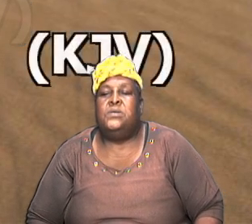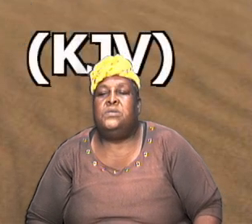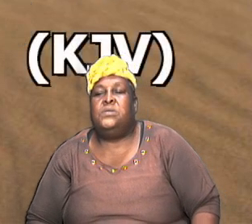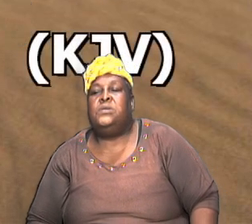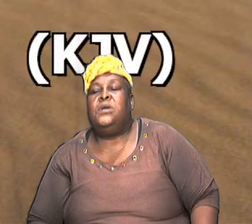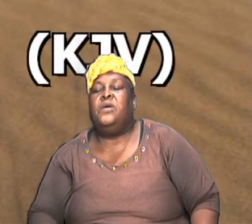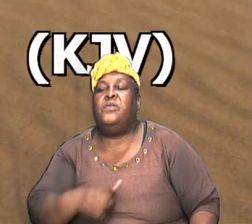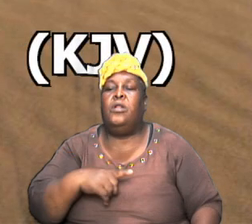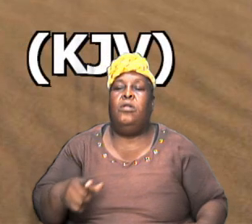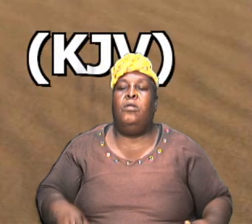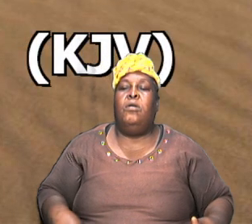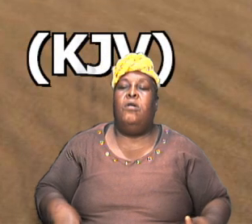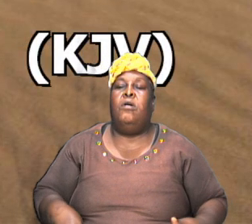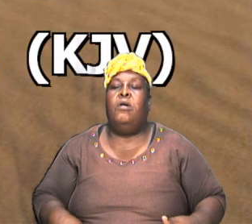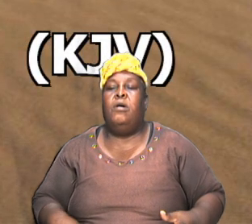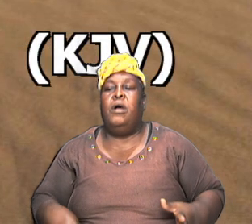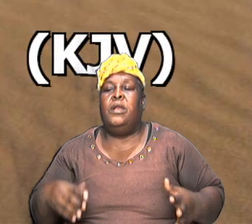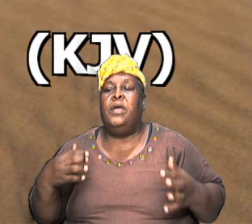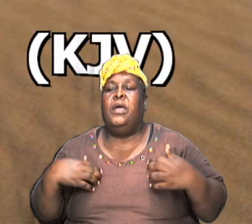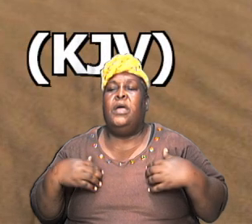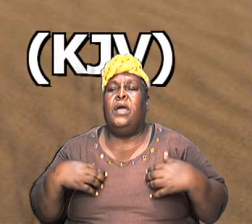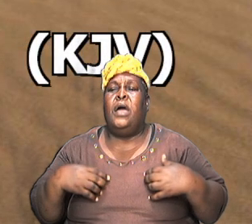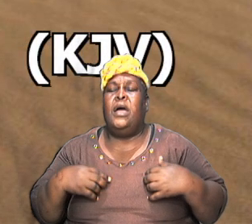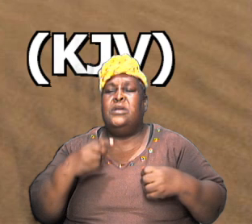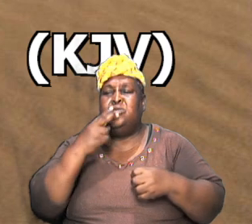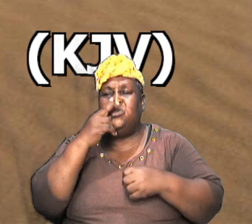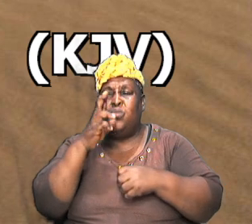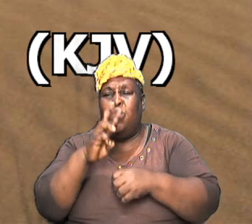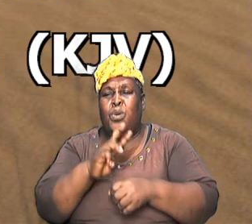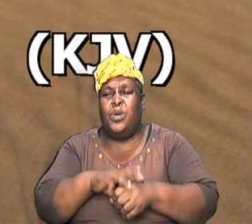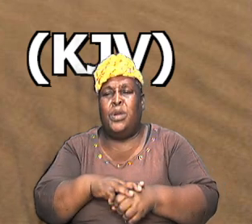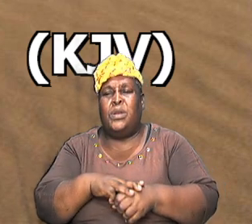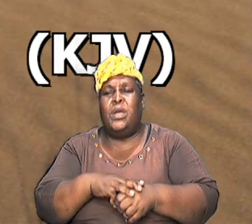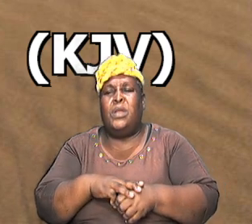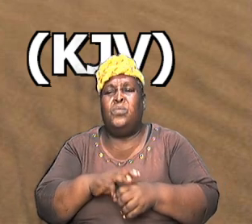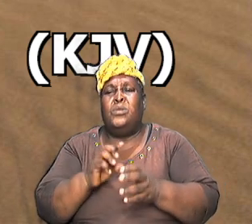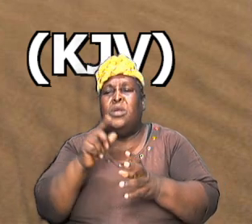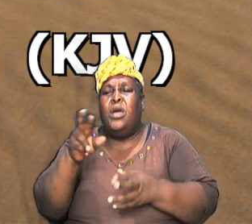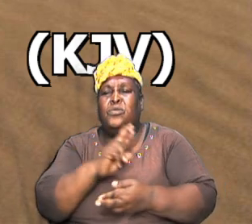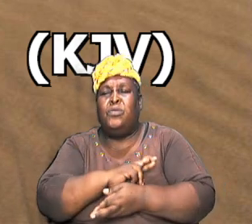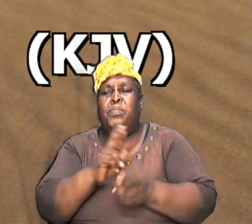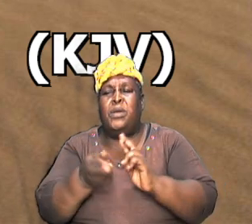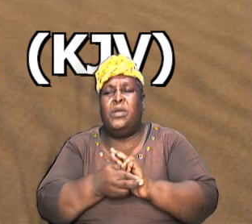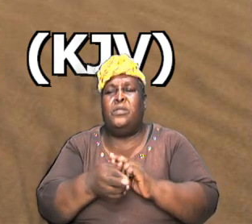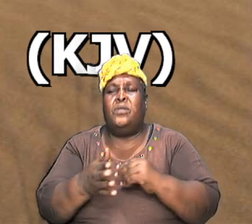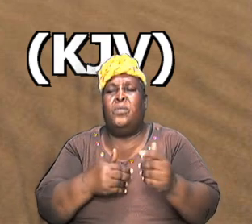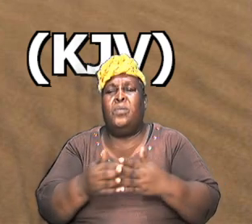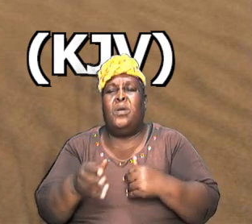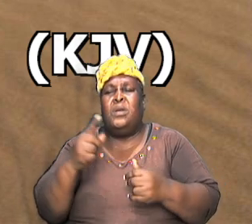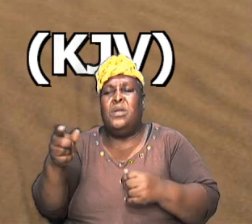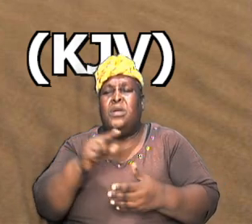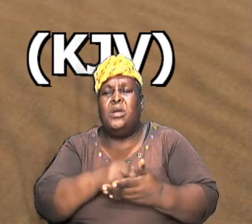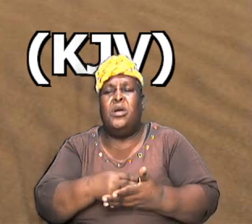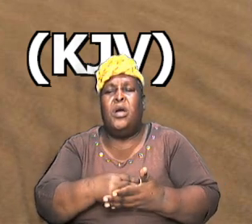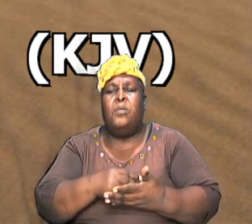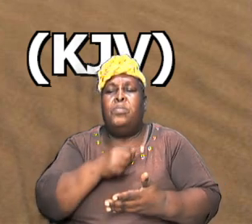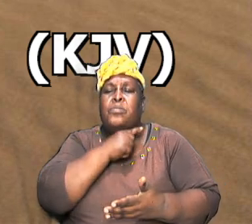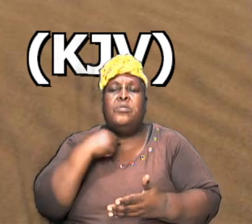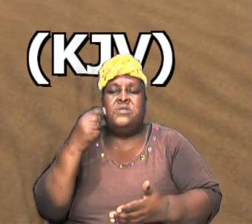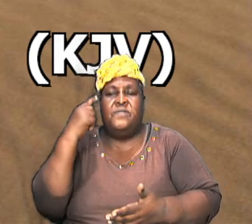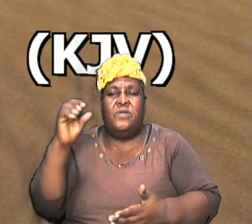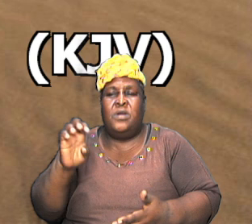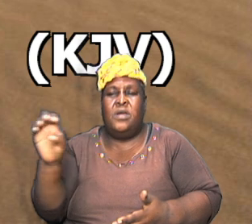4 and there are so many the Lord has sworn and will not repent thou art a priest forever